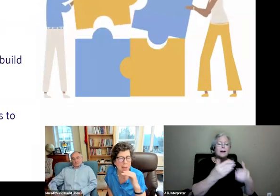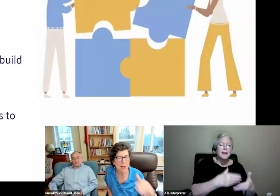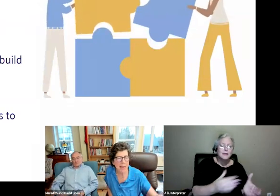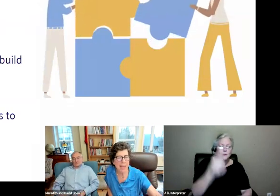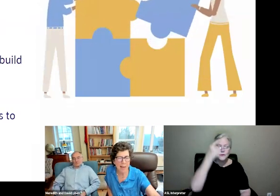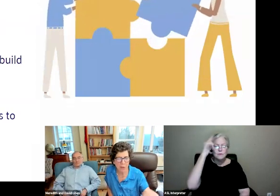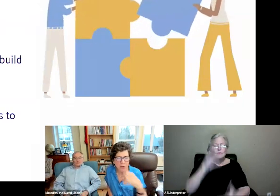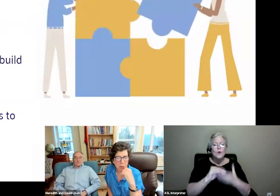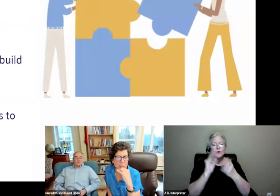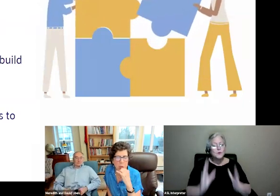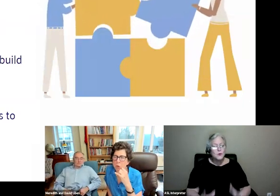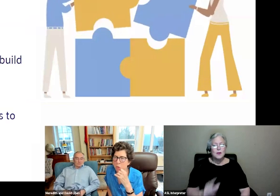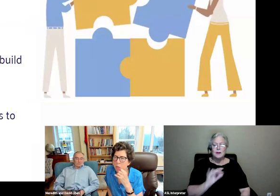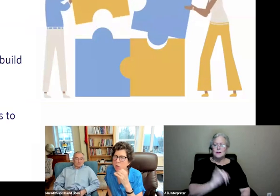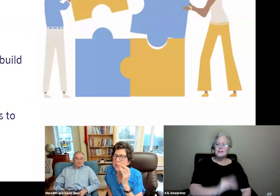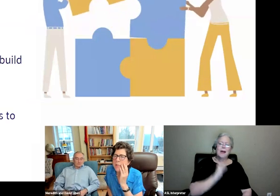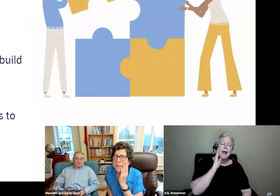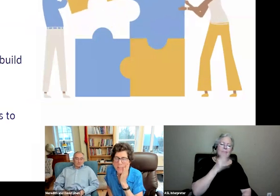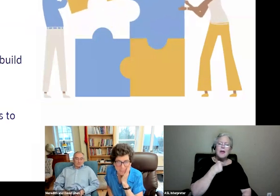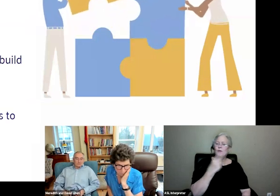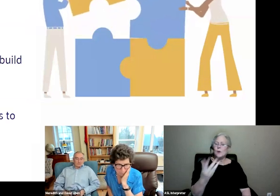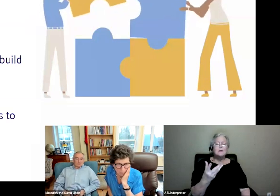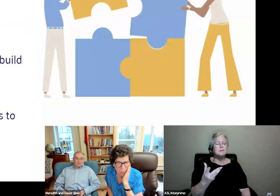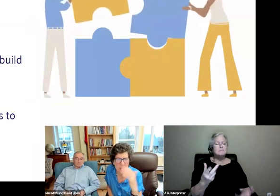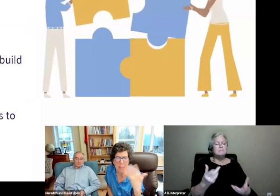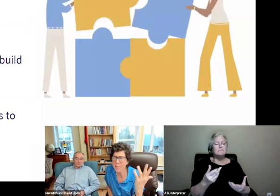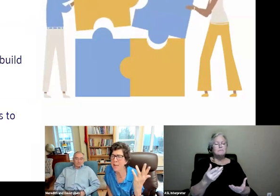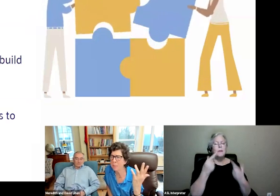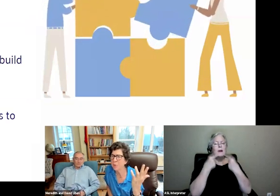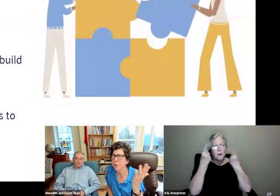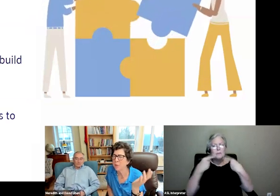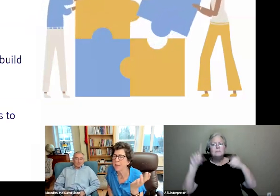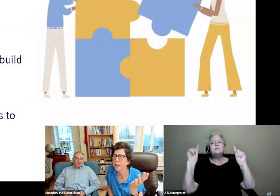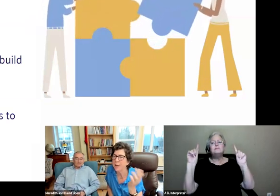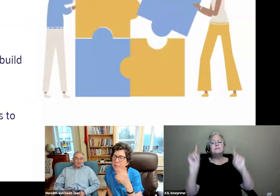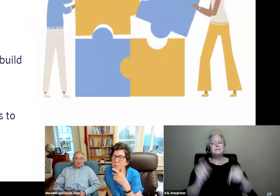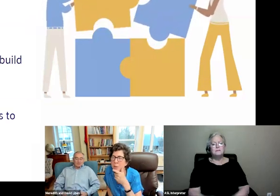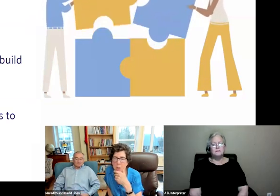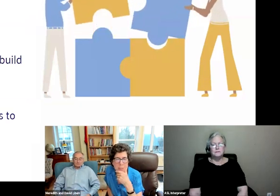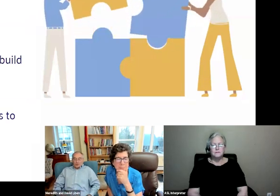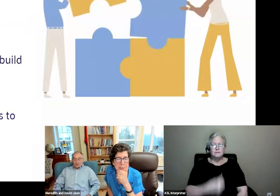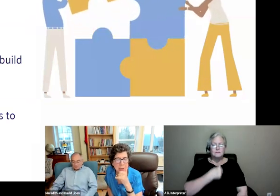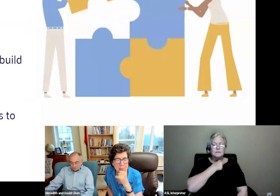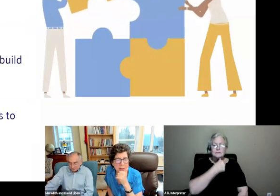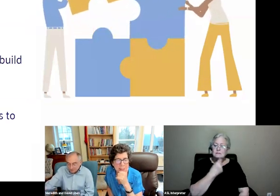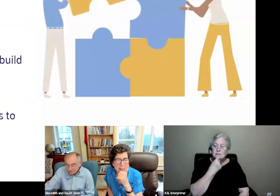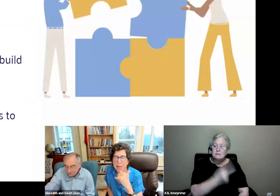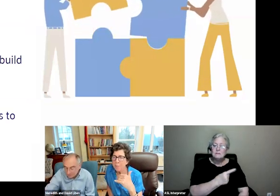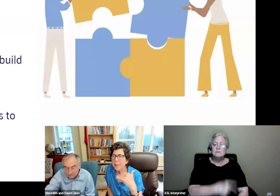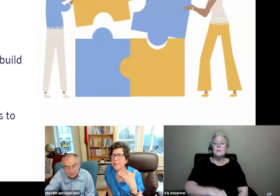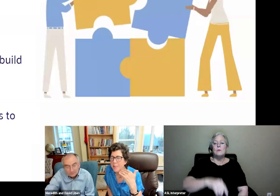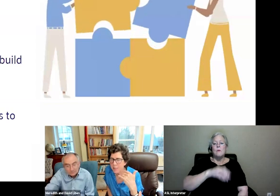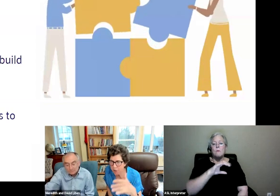And then eight is also unusual. You don't see this. We're not saying curriculum can't have lots of moving parts and be complex,